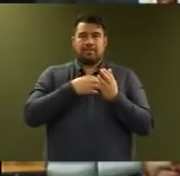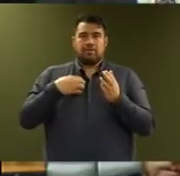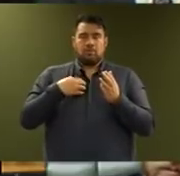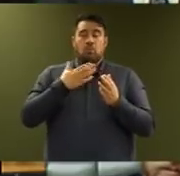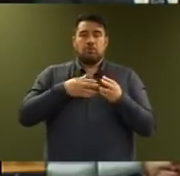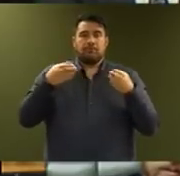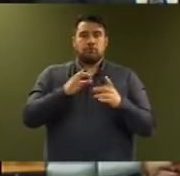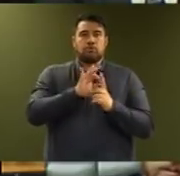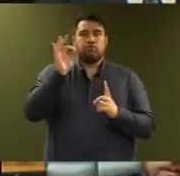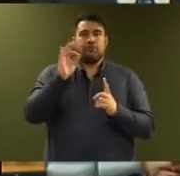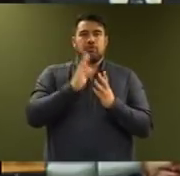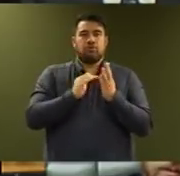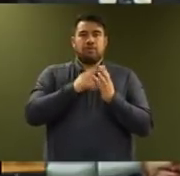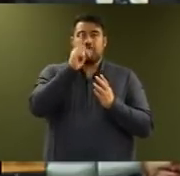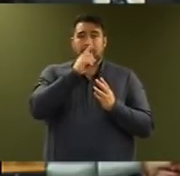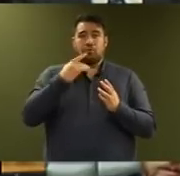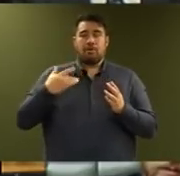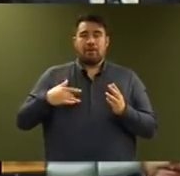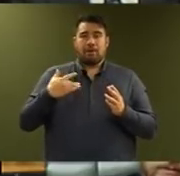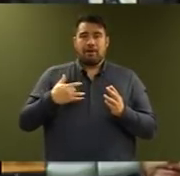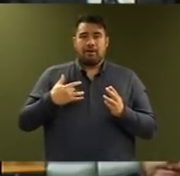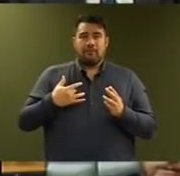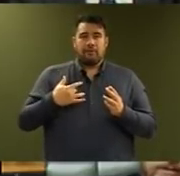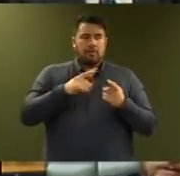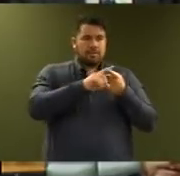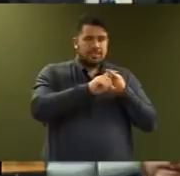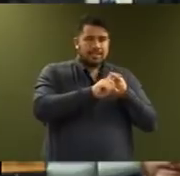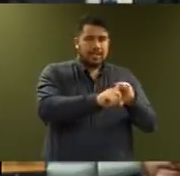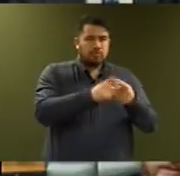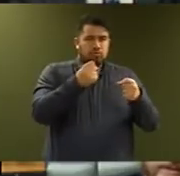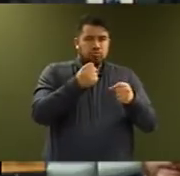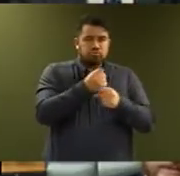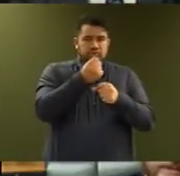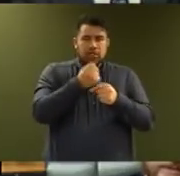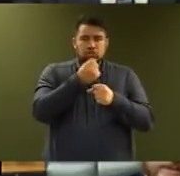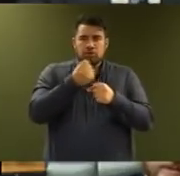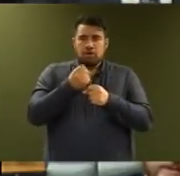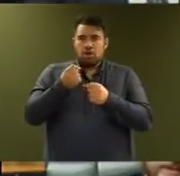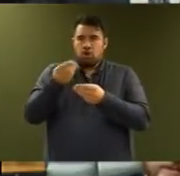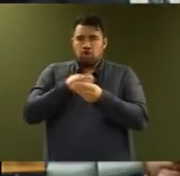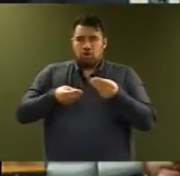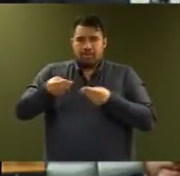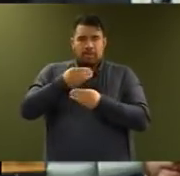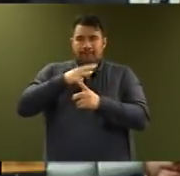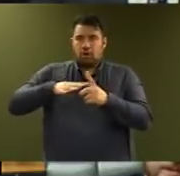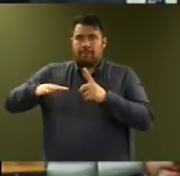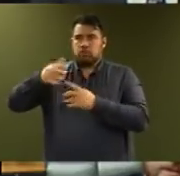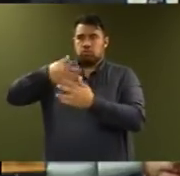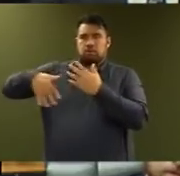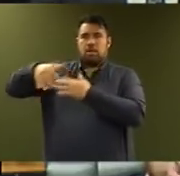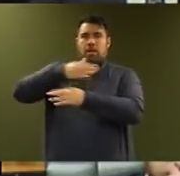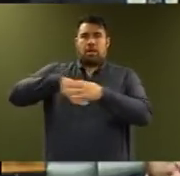with New Zealanders to create a sustainable, productive and inclusive economy, environment and society.